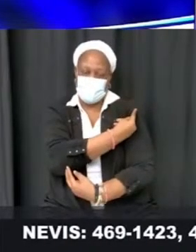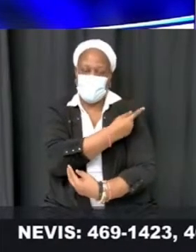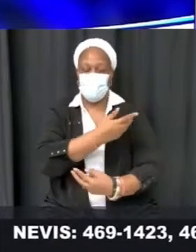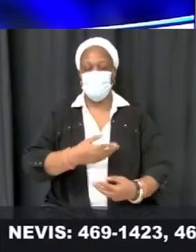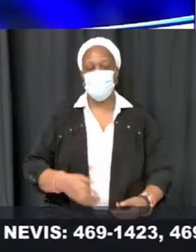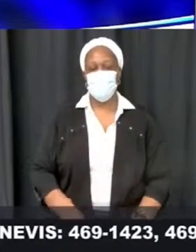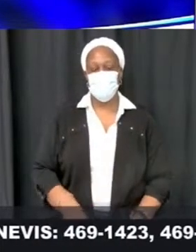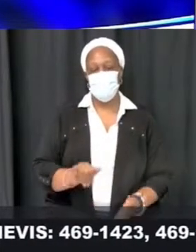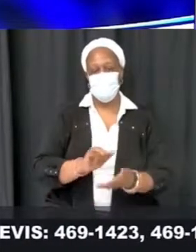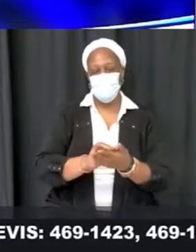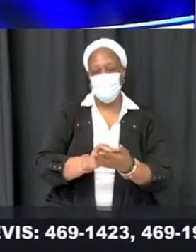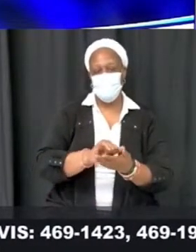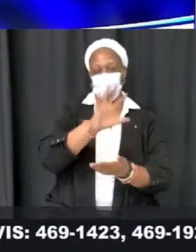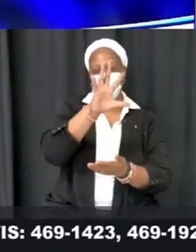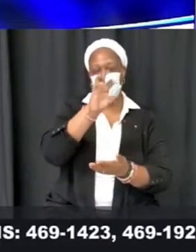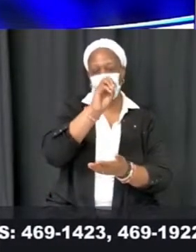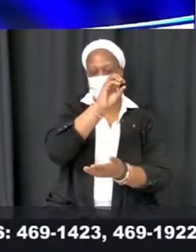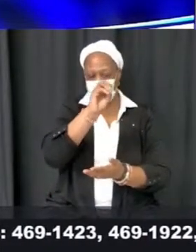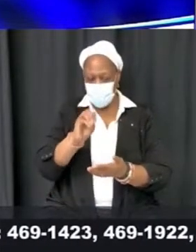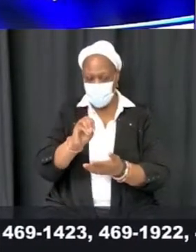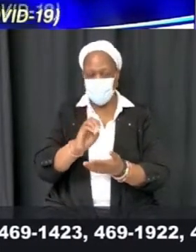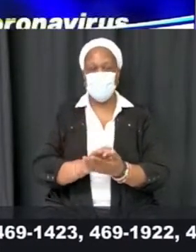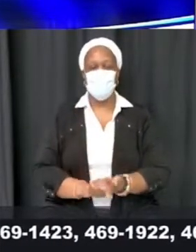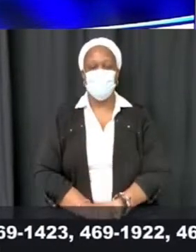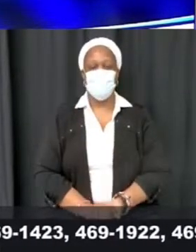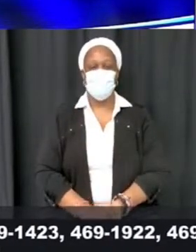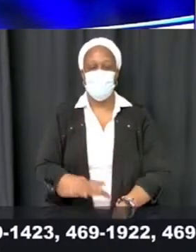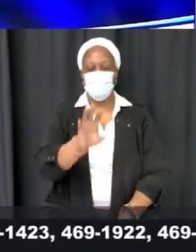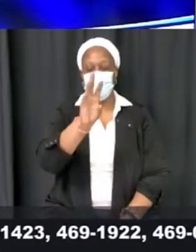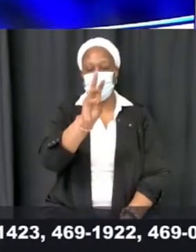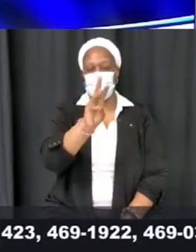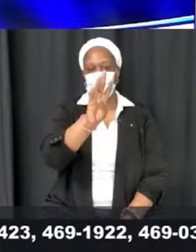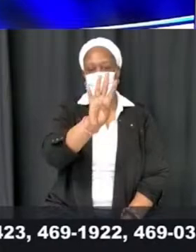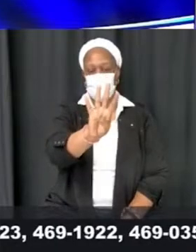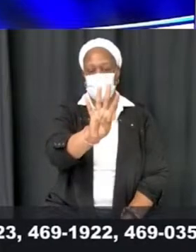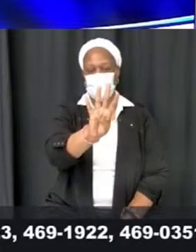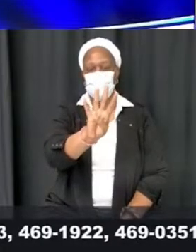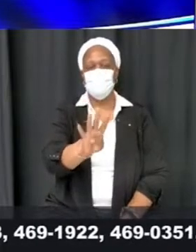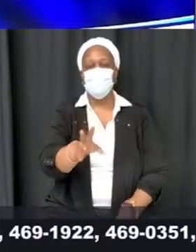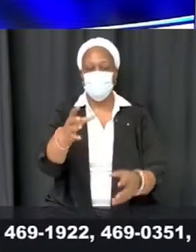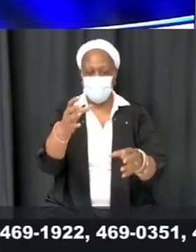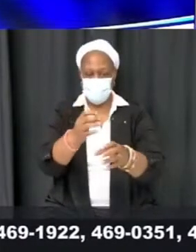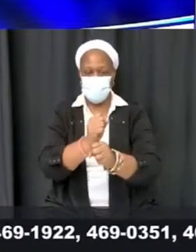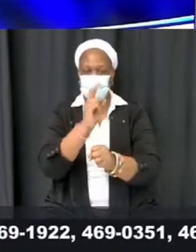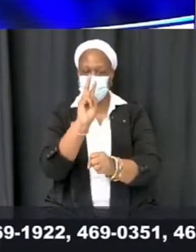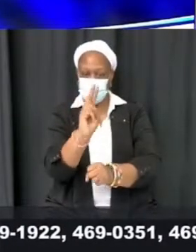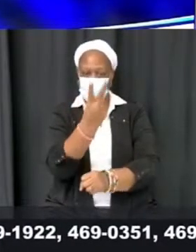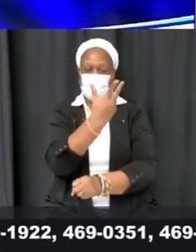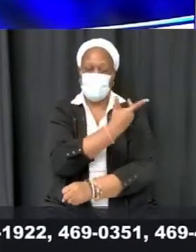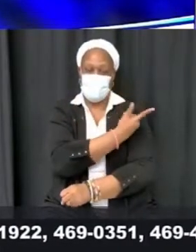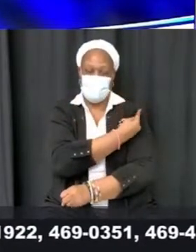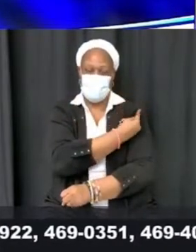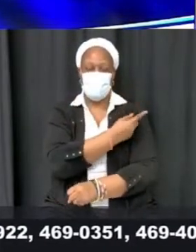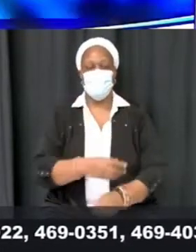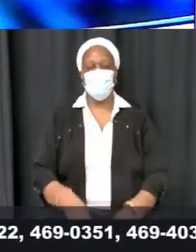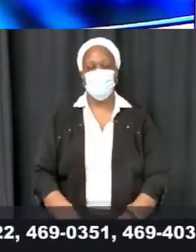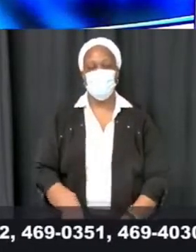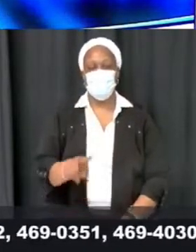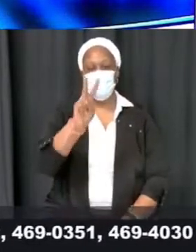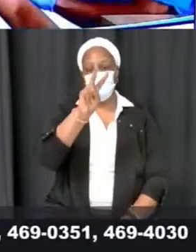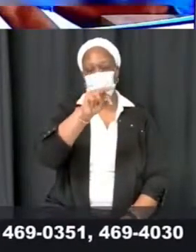is just about 50 percent. 64 of that 89 have been fully vaxxed with their two doses, and 25